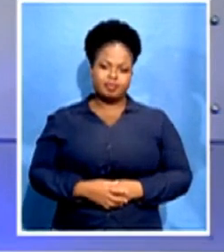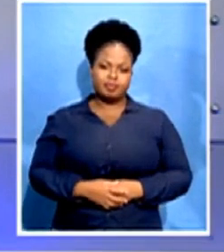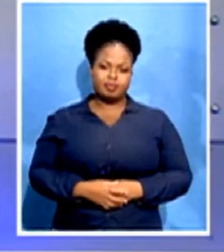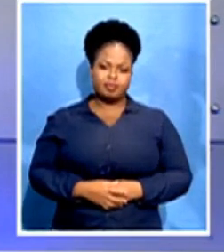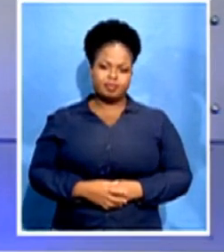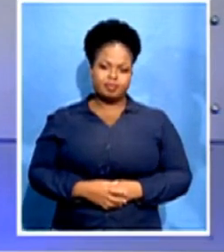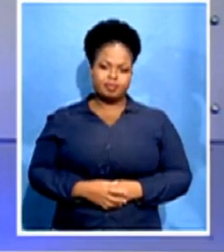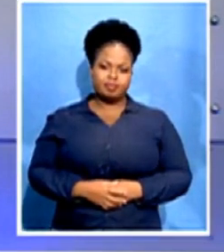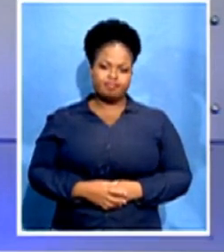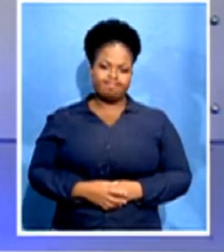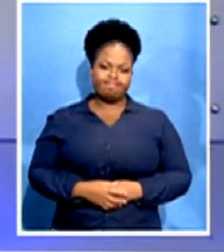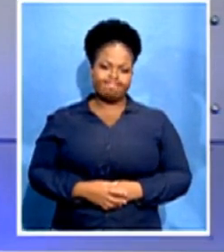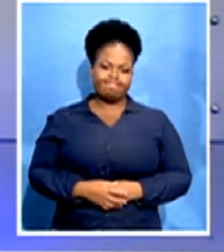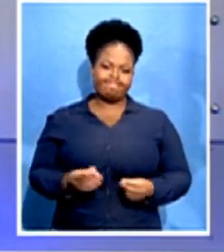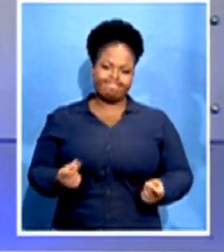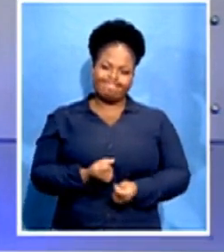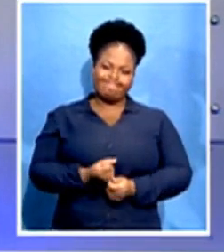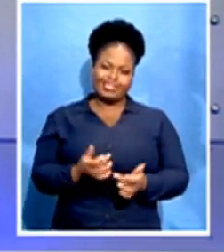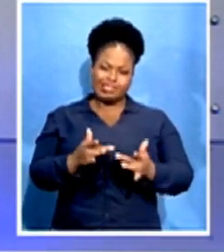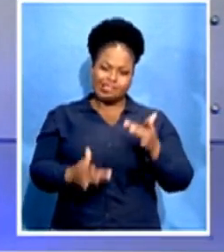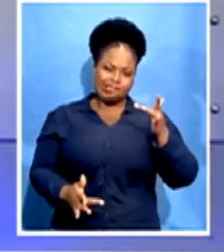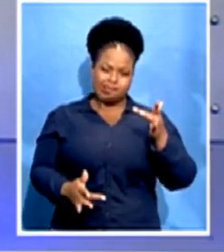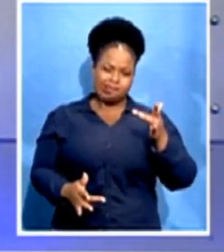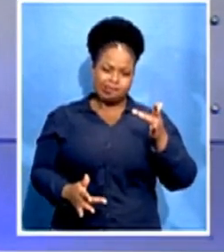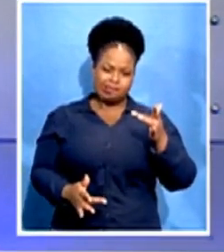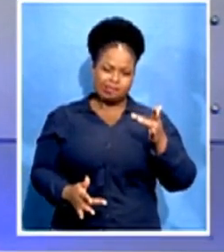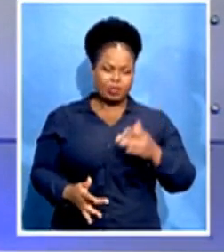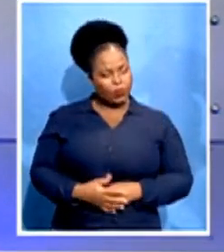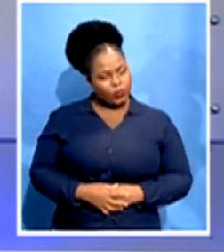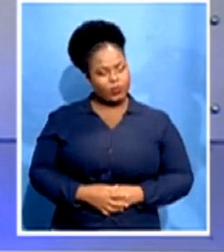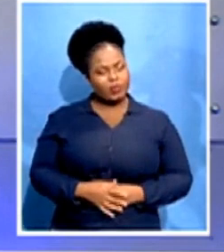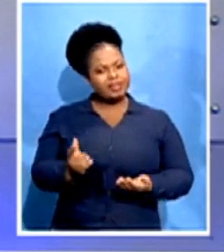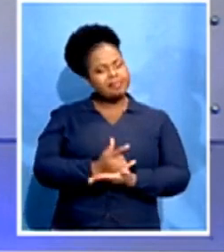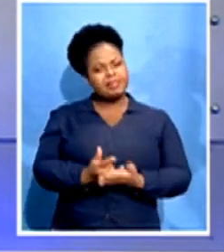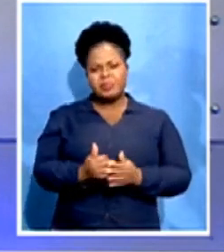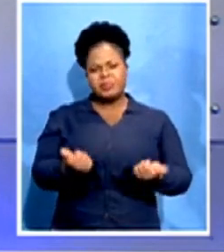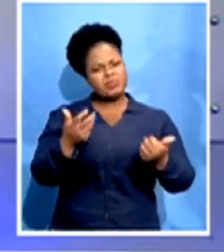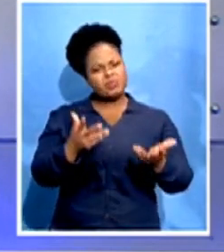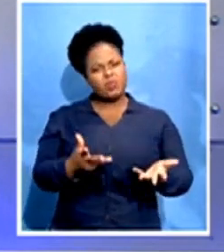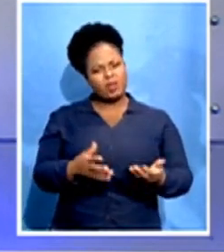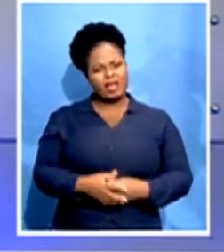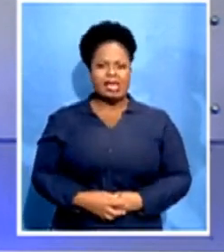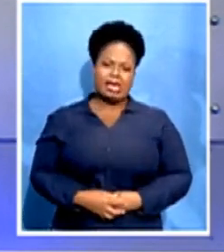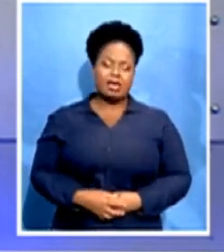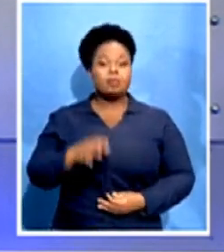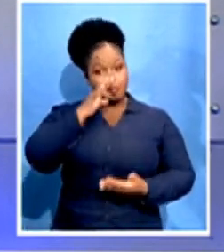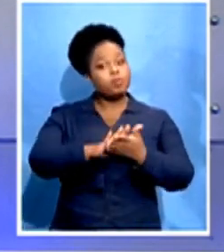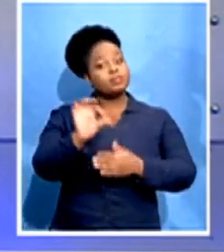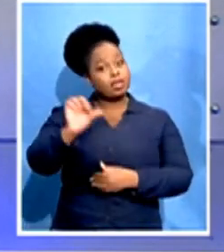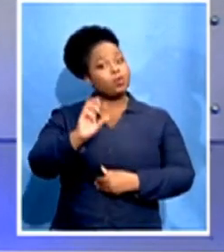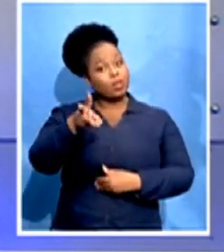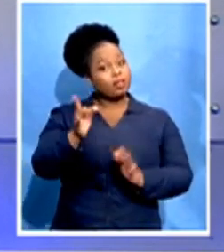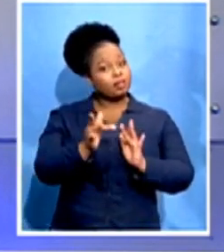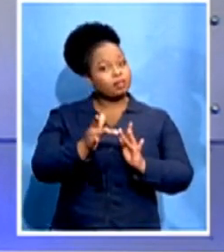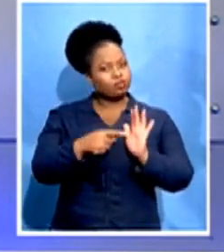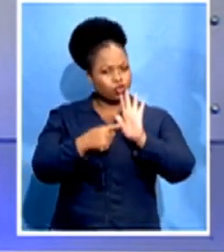Technology, when we're having such a good conversation, and I promise you we will endeavor to go back to